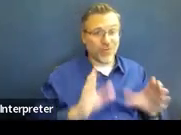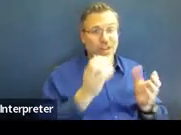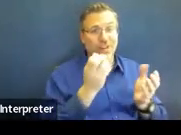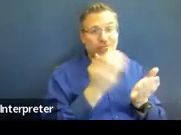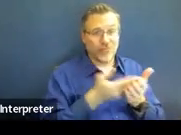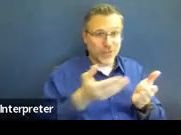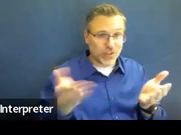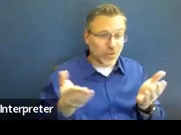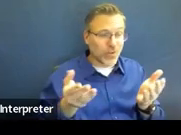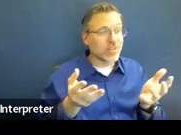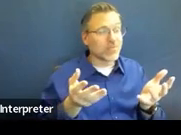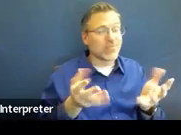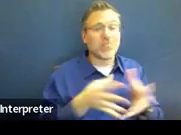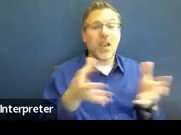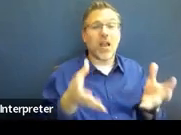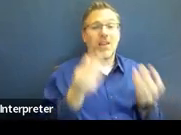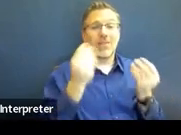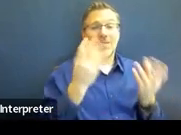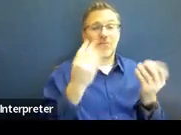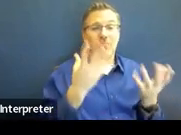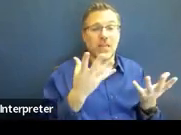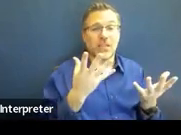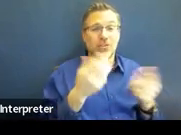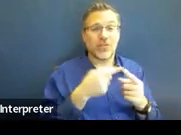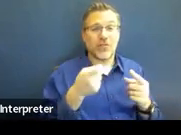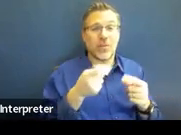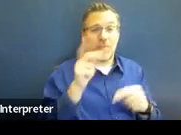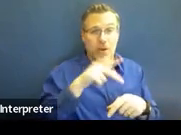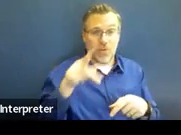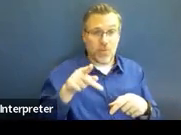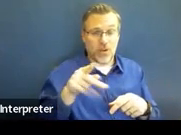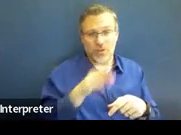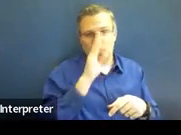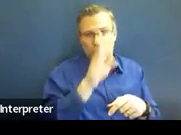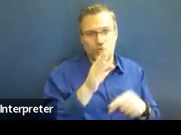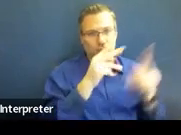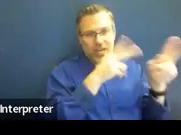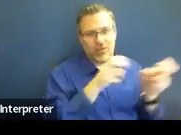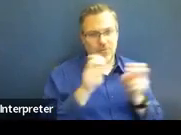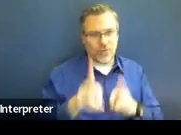A lot of the information from today's PowerPoint came from the procedural manual.